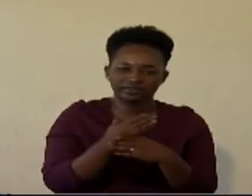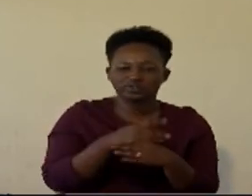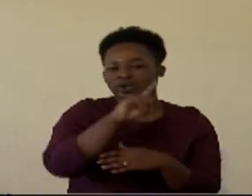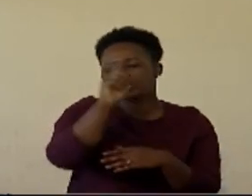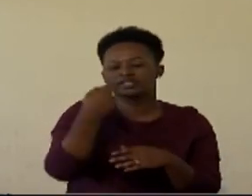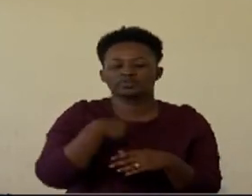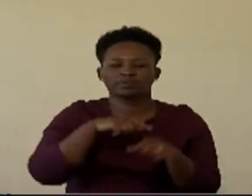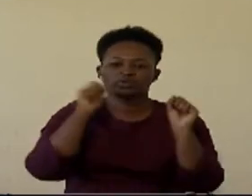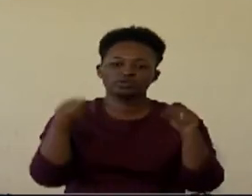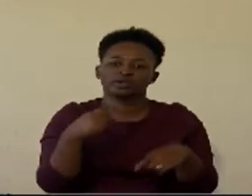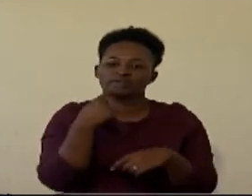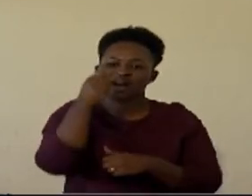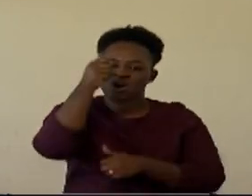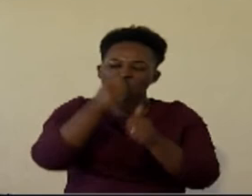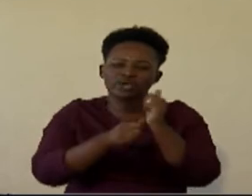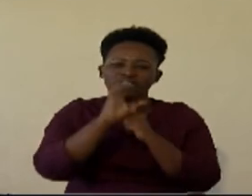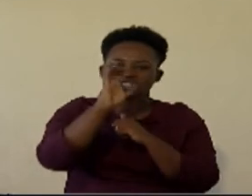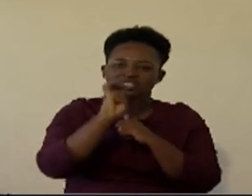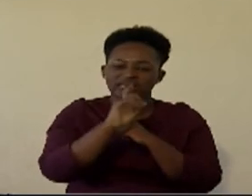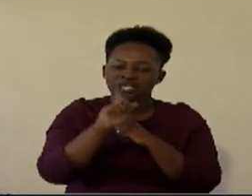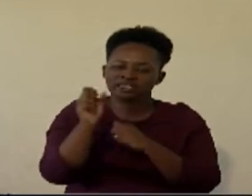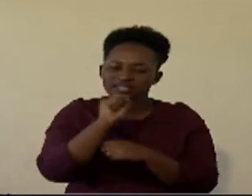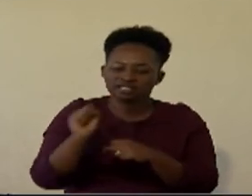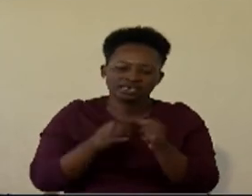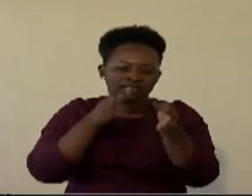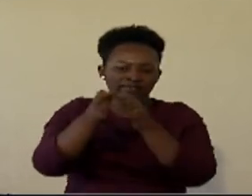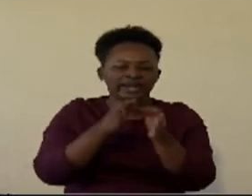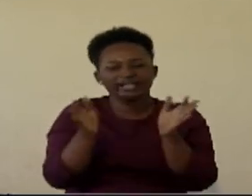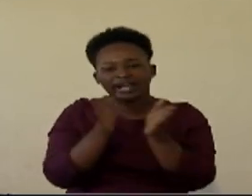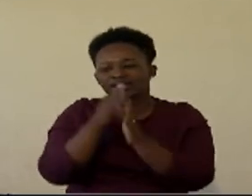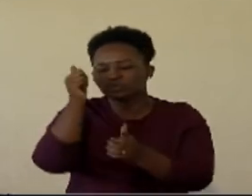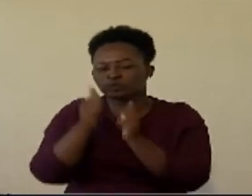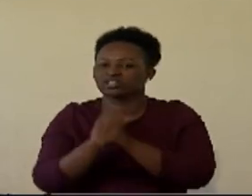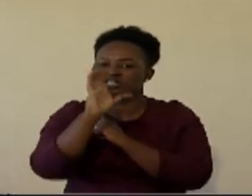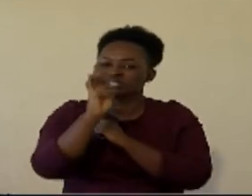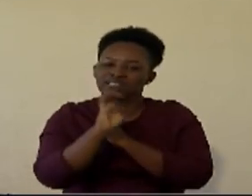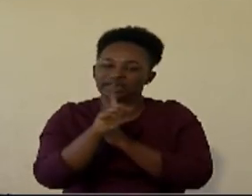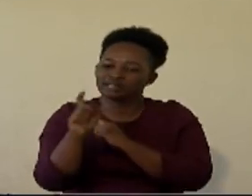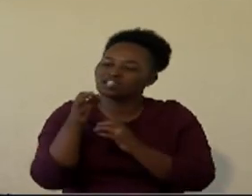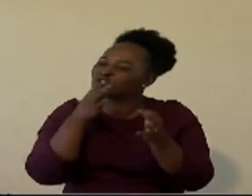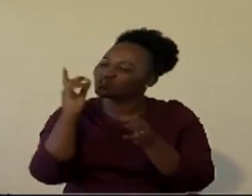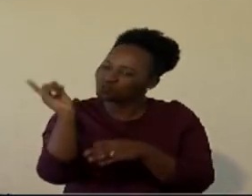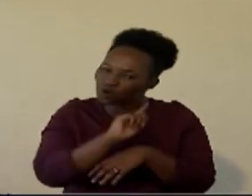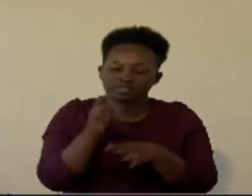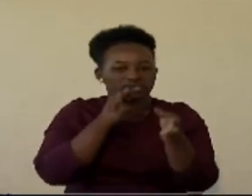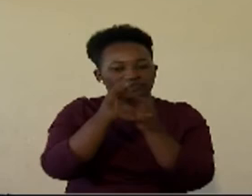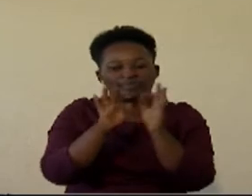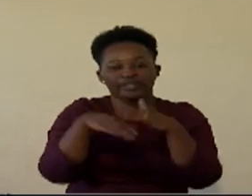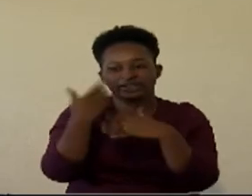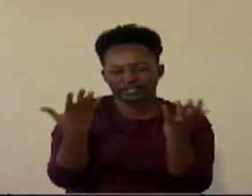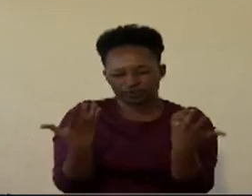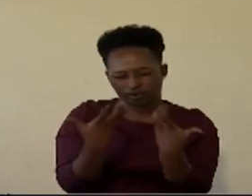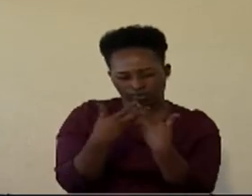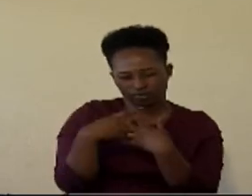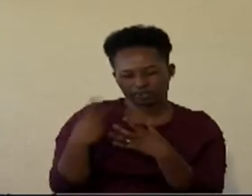which cells are dividing and which cells are not? And then we kind of ratio the two.